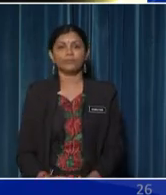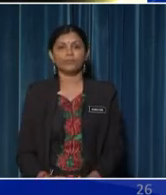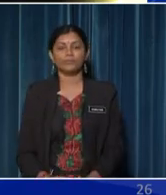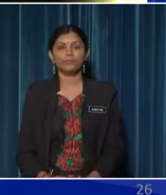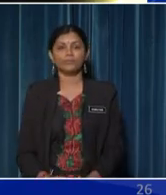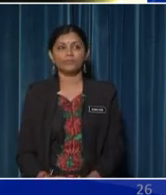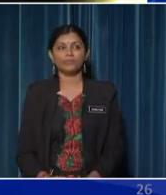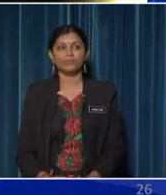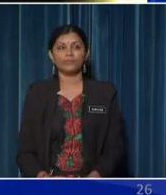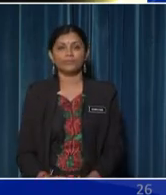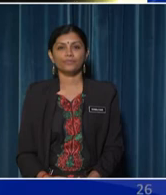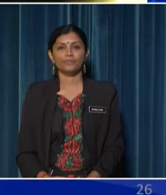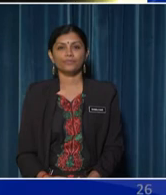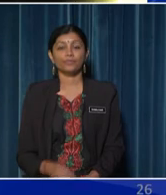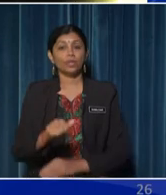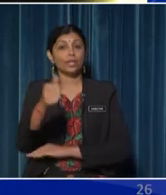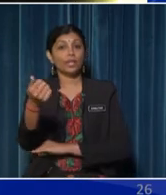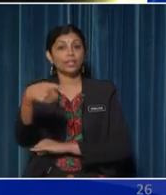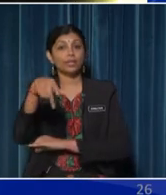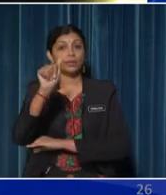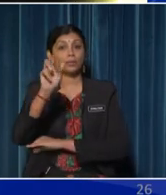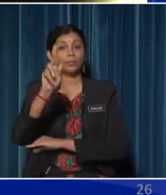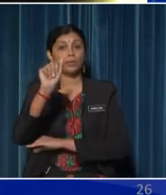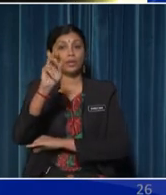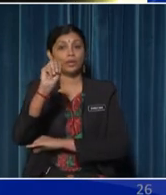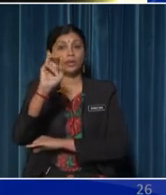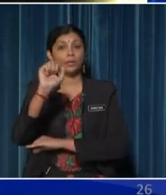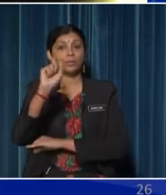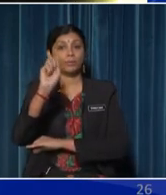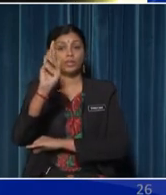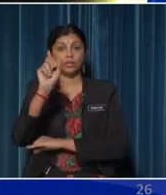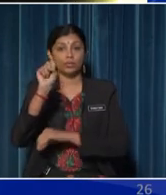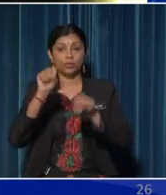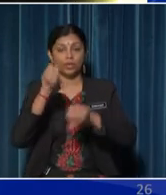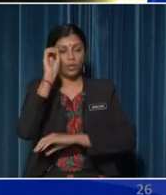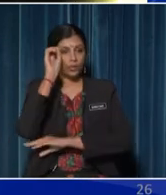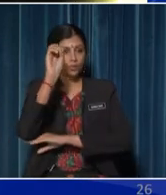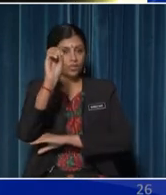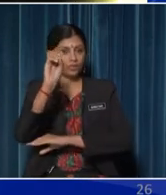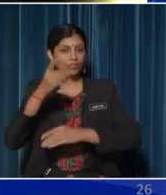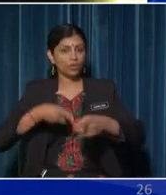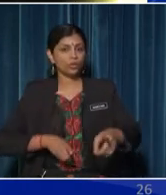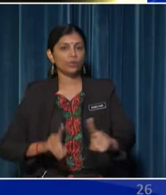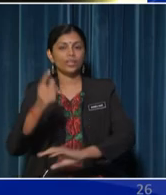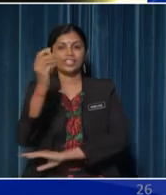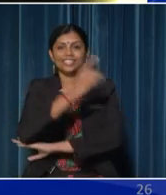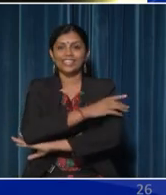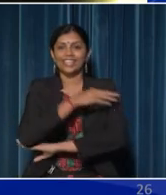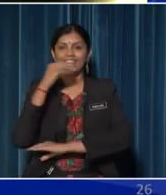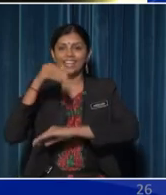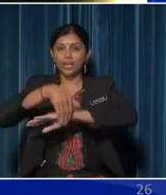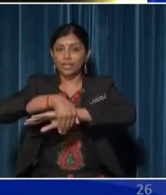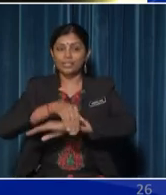There is another parameter that we can observe during the day and night